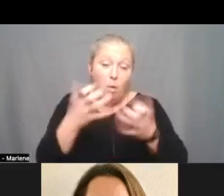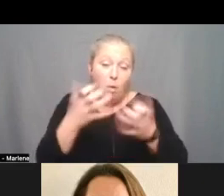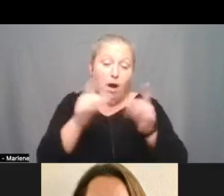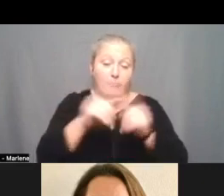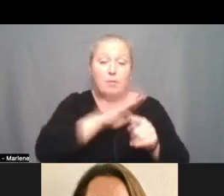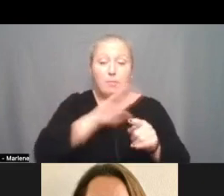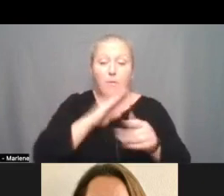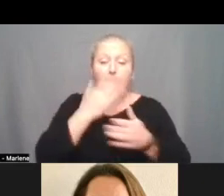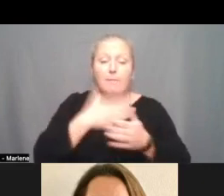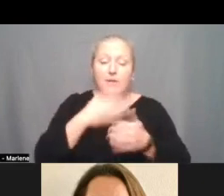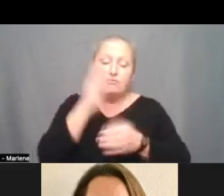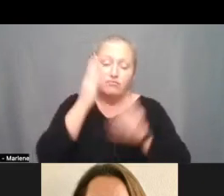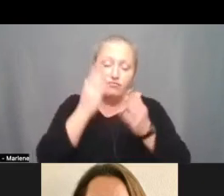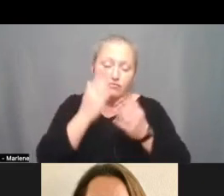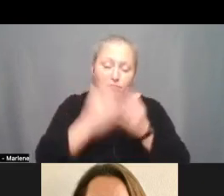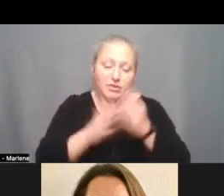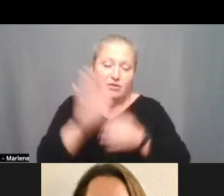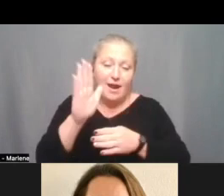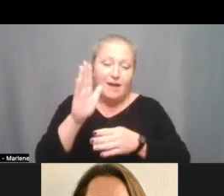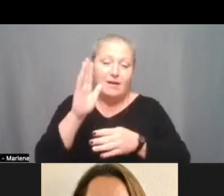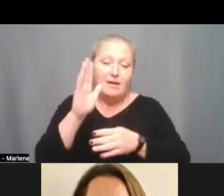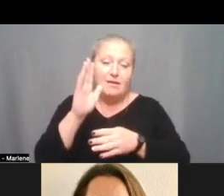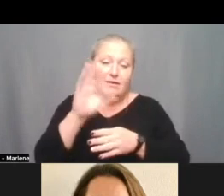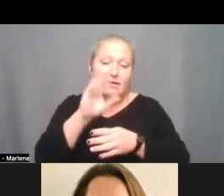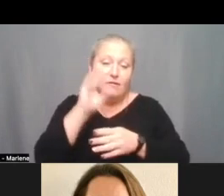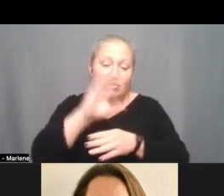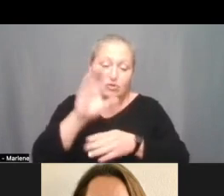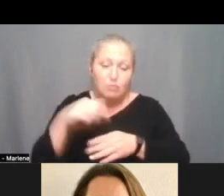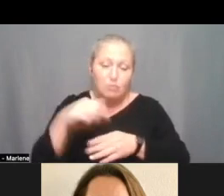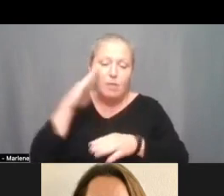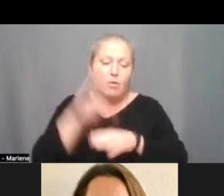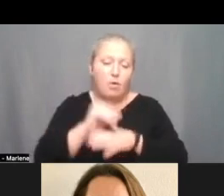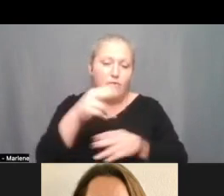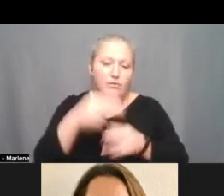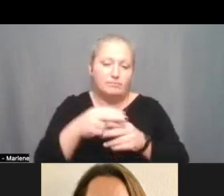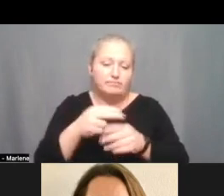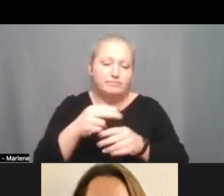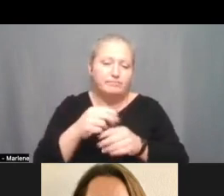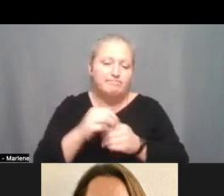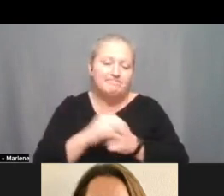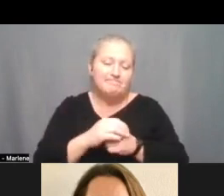functionality within zoom now and i'll call you in the order of your hand being raised.